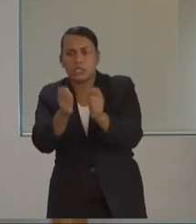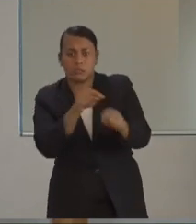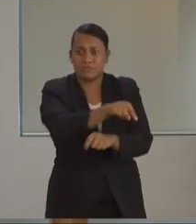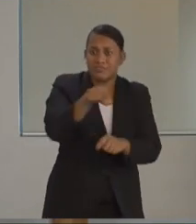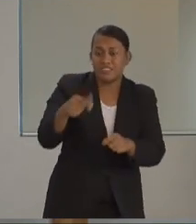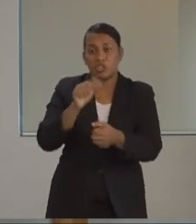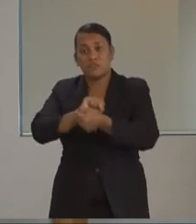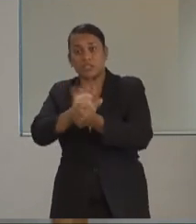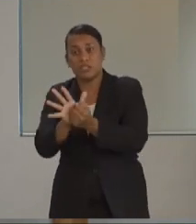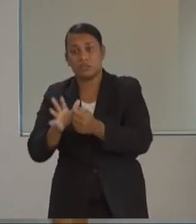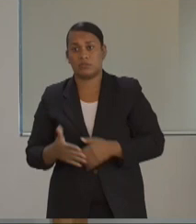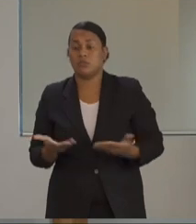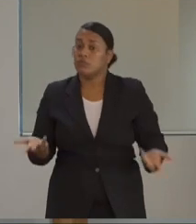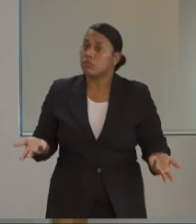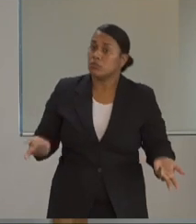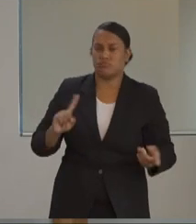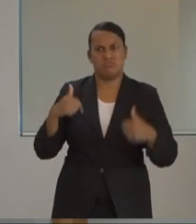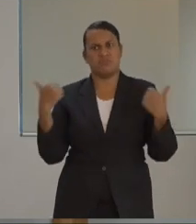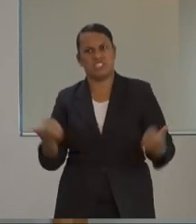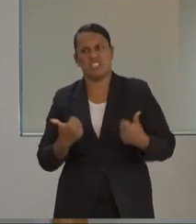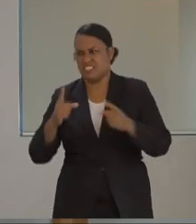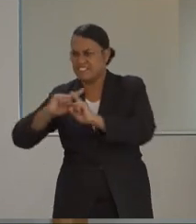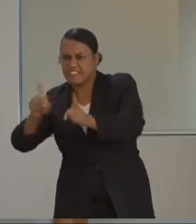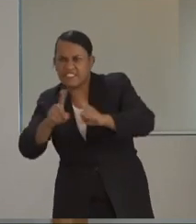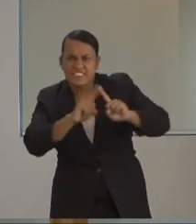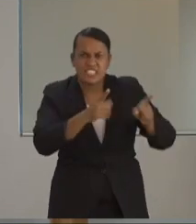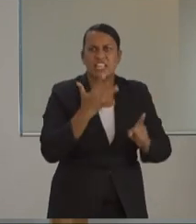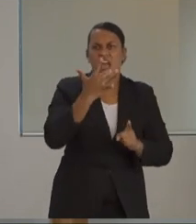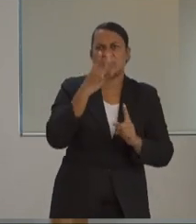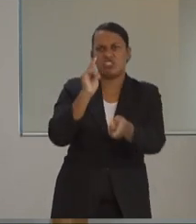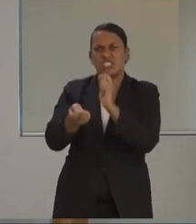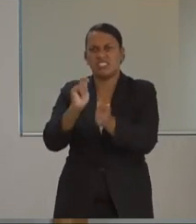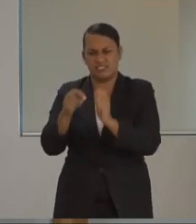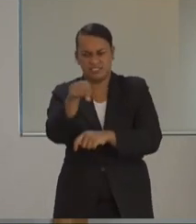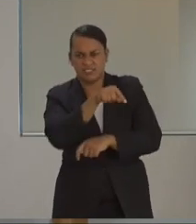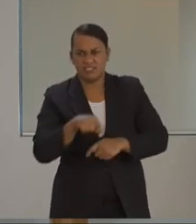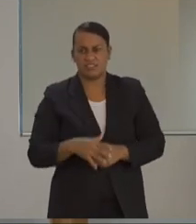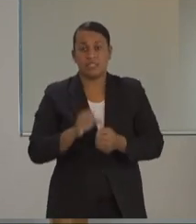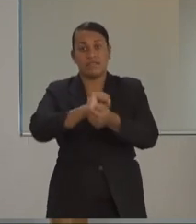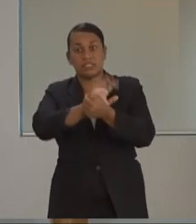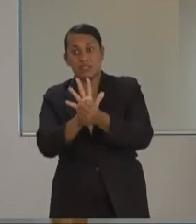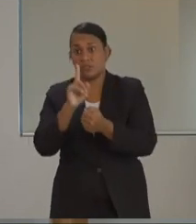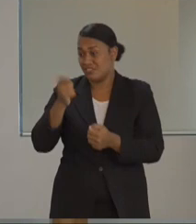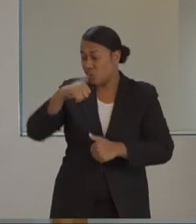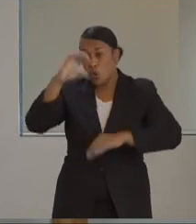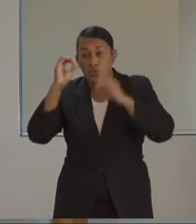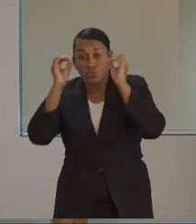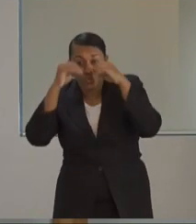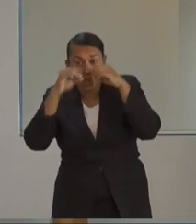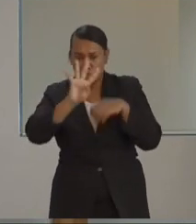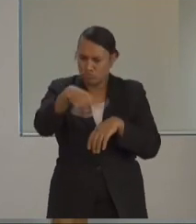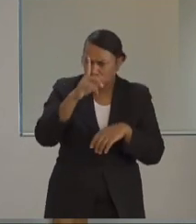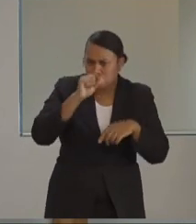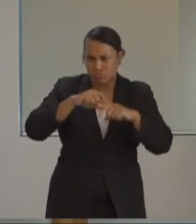There are many types of tests that have now all of a sudden popped up, and if you press Google and COVID-19, they will show